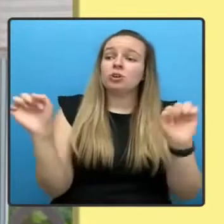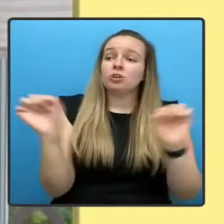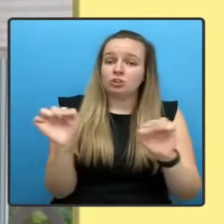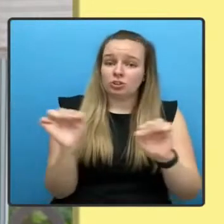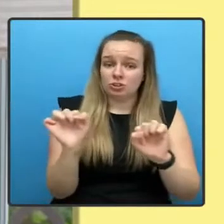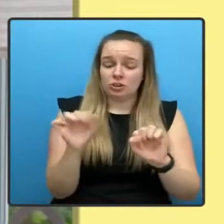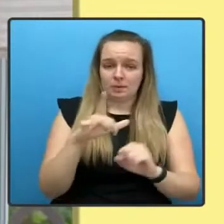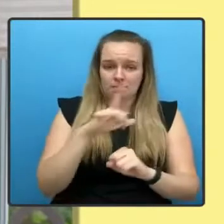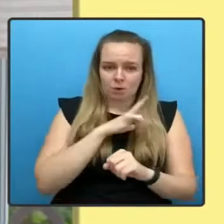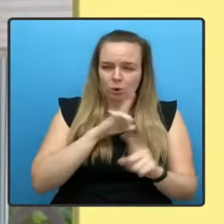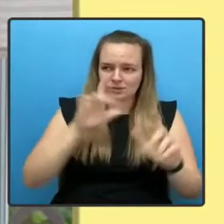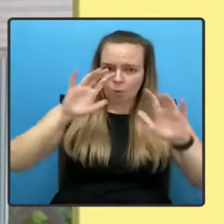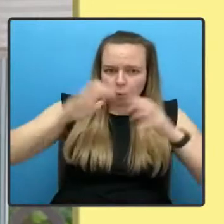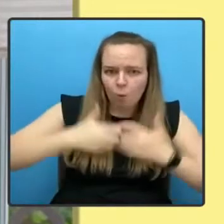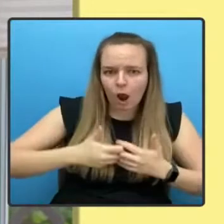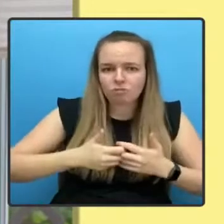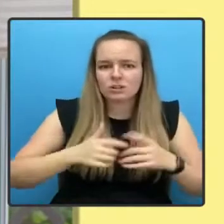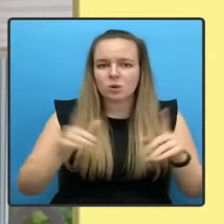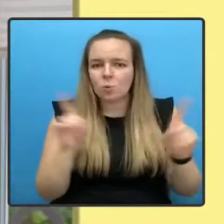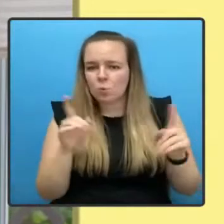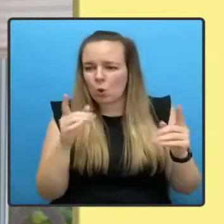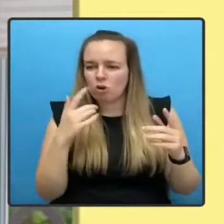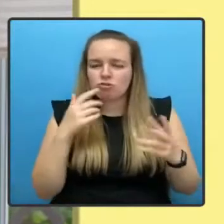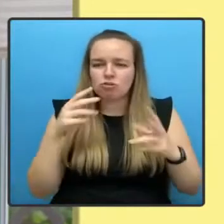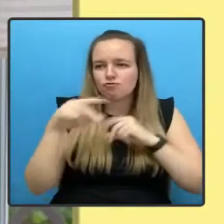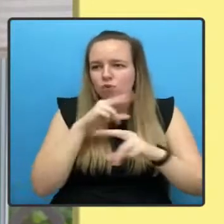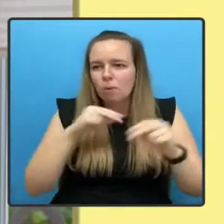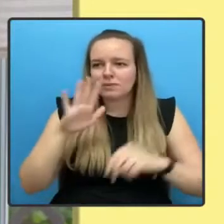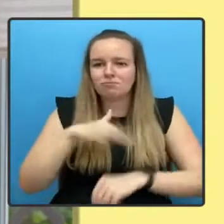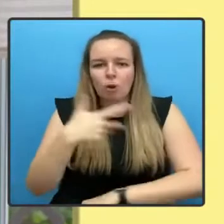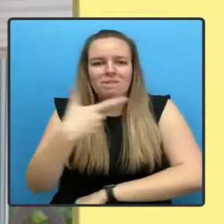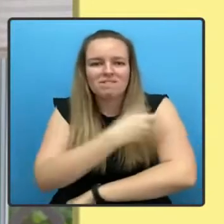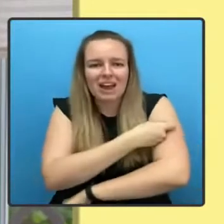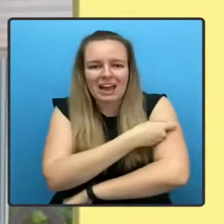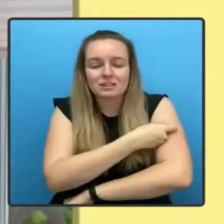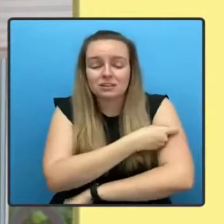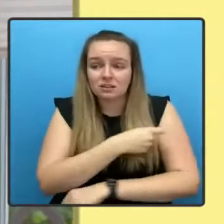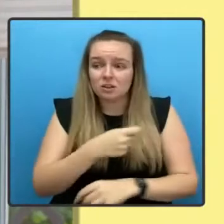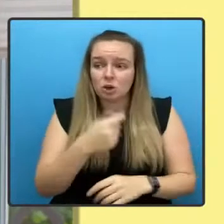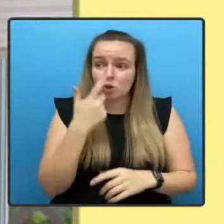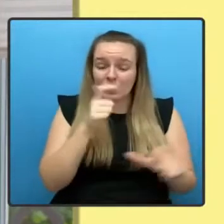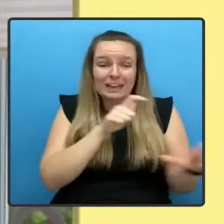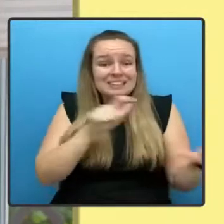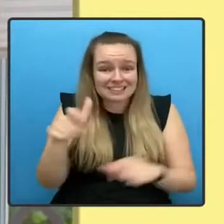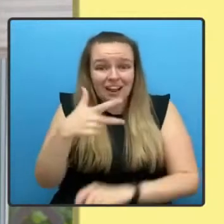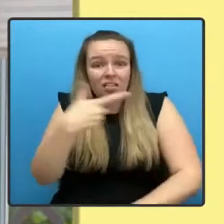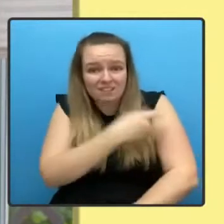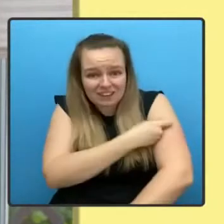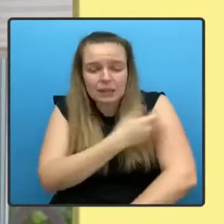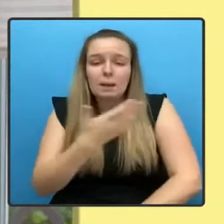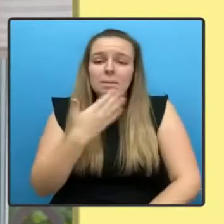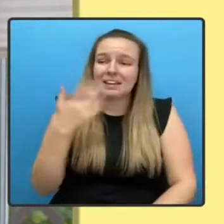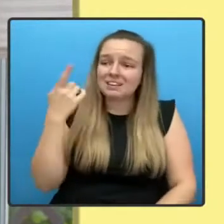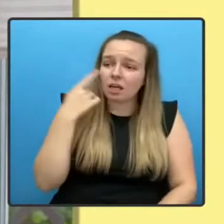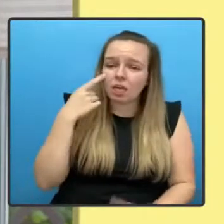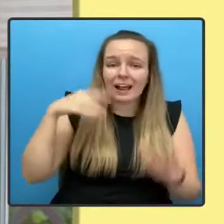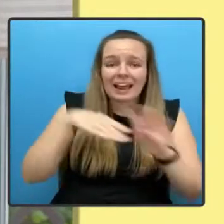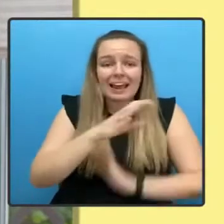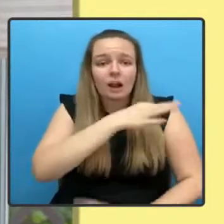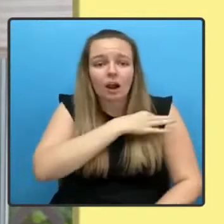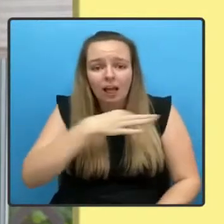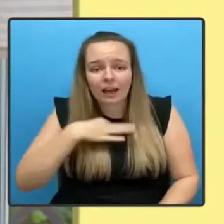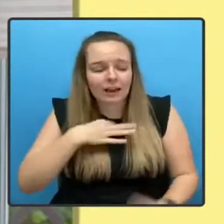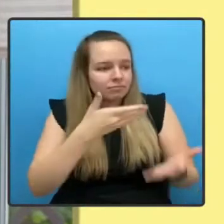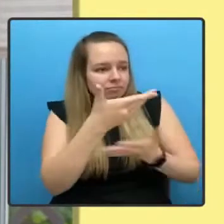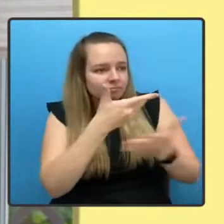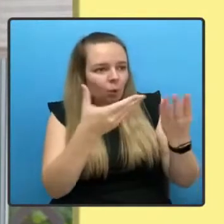things you've heard about vaccines, it's not too late. Please drop into a clinic and speak to an expert. I am